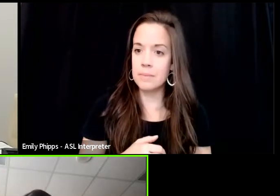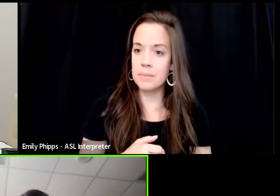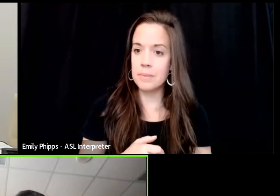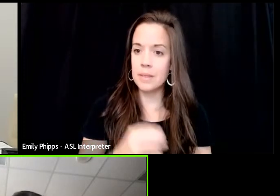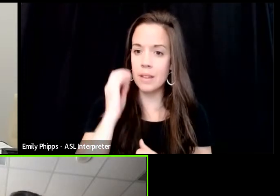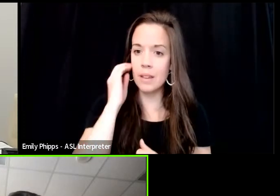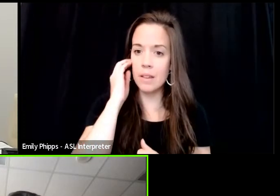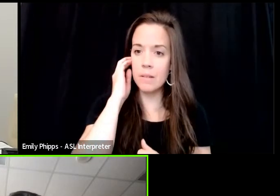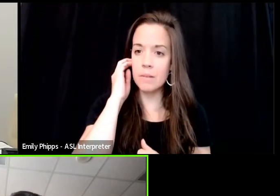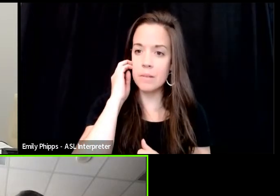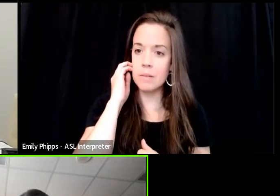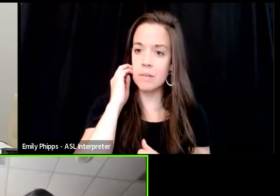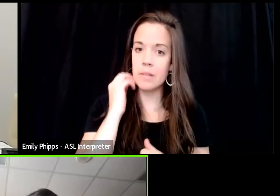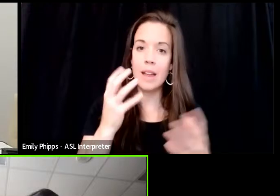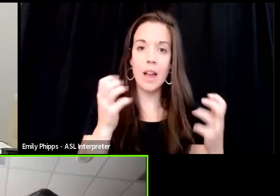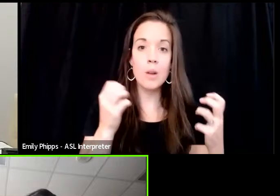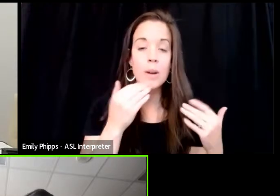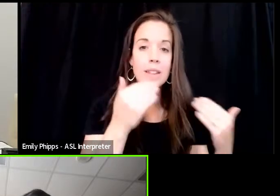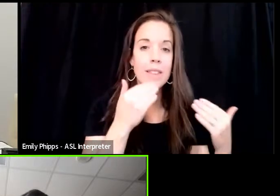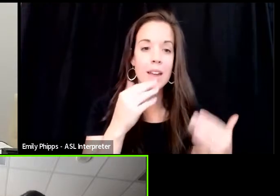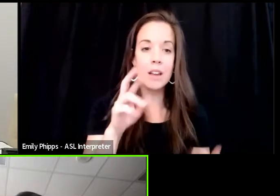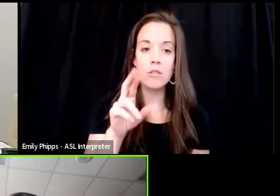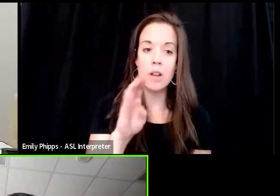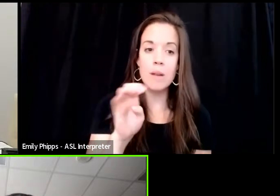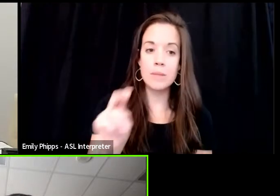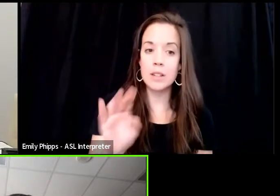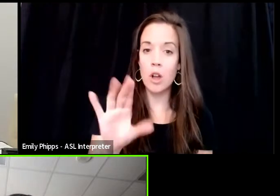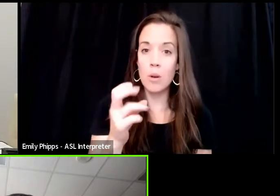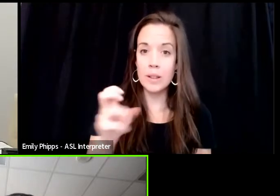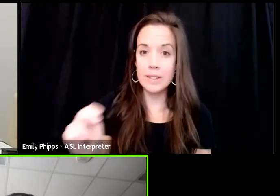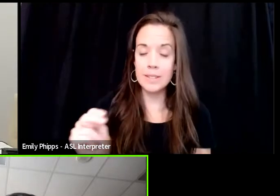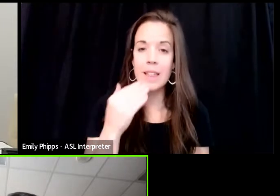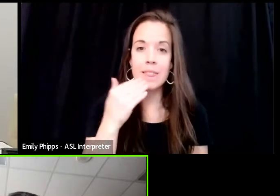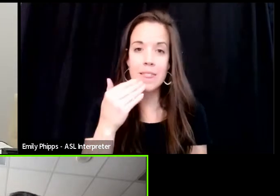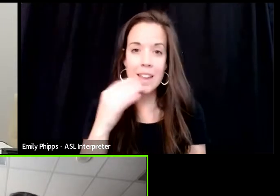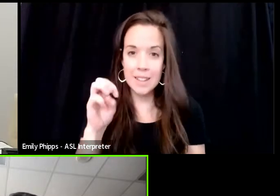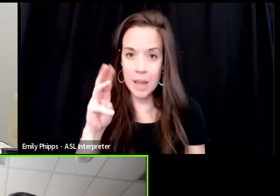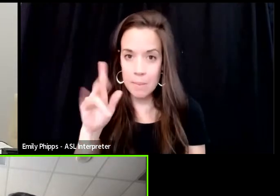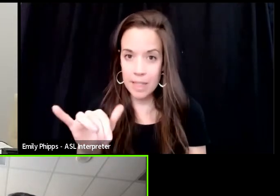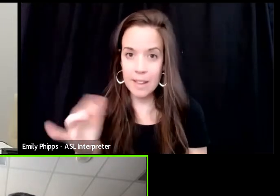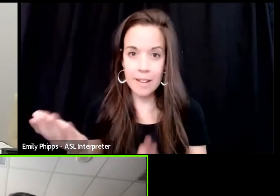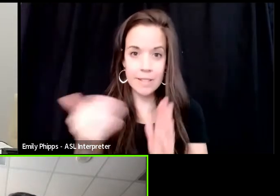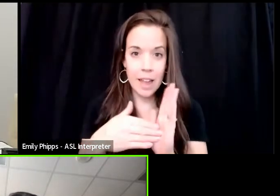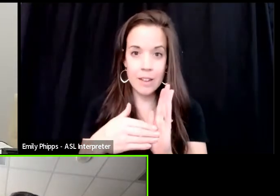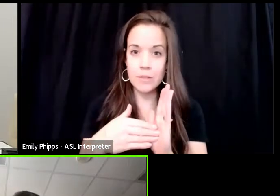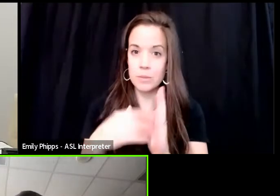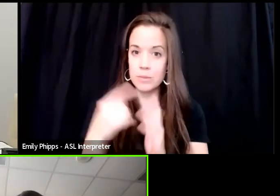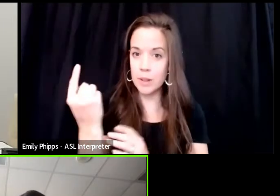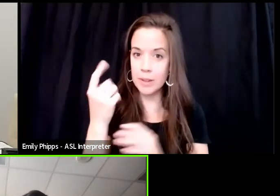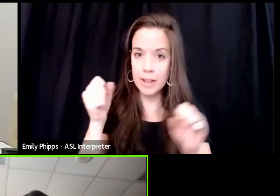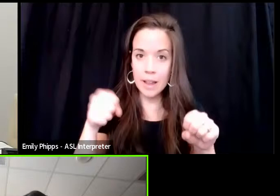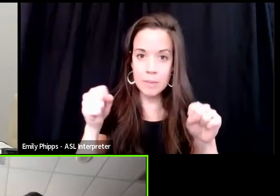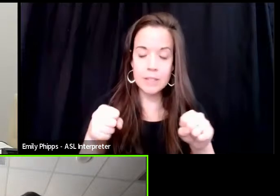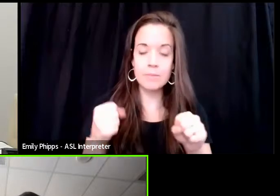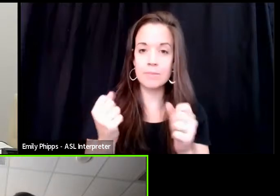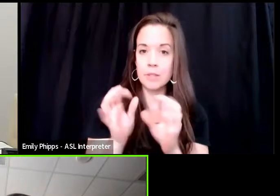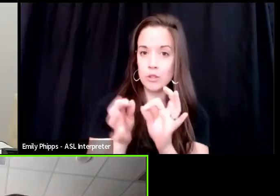I want to thank Robin Cohen. I want to thank Emily again for being such an able translator.